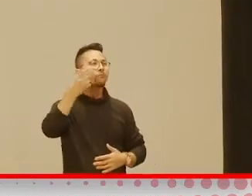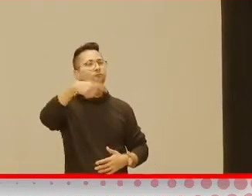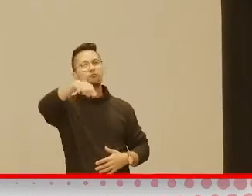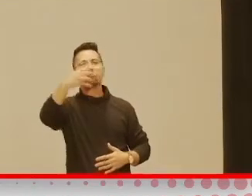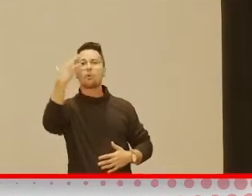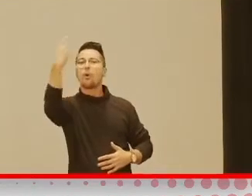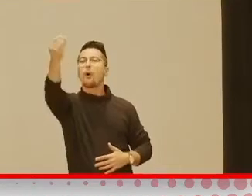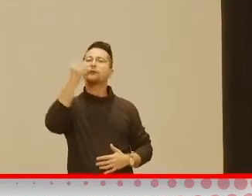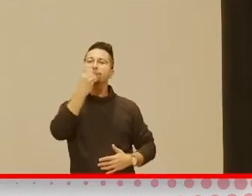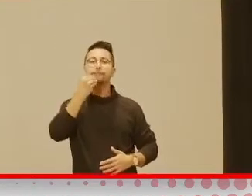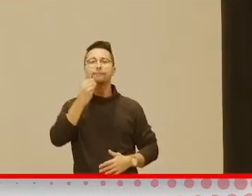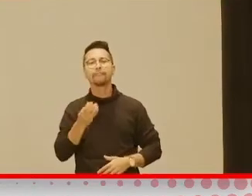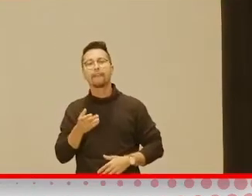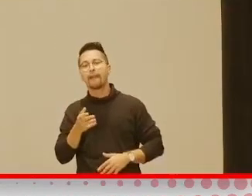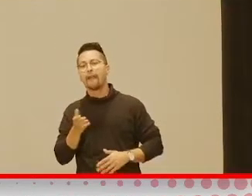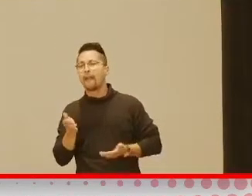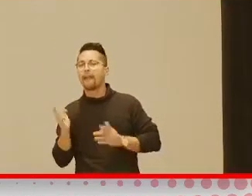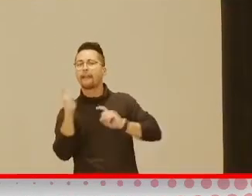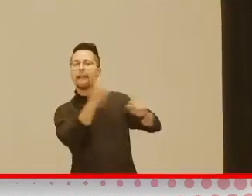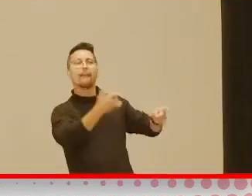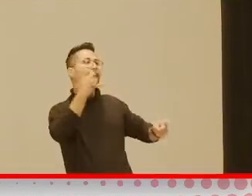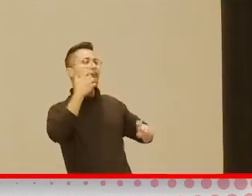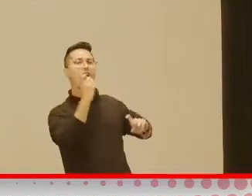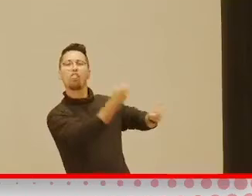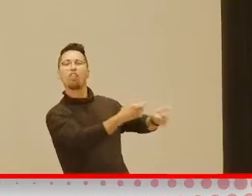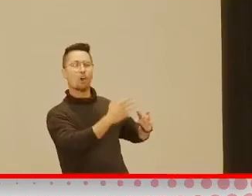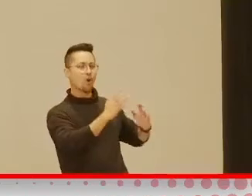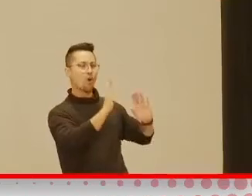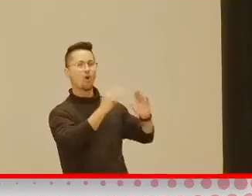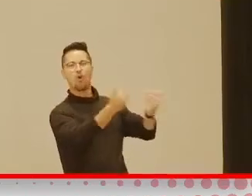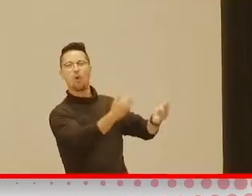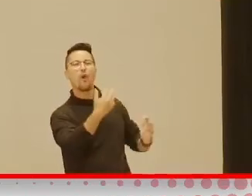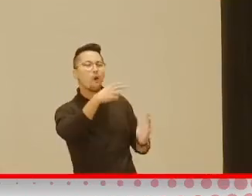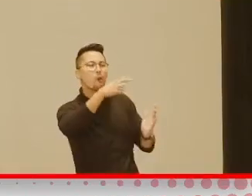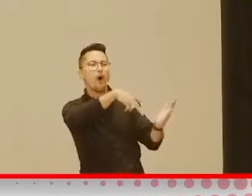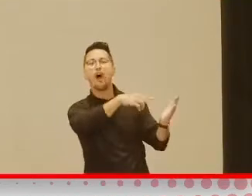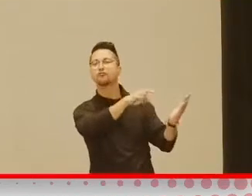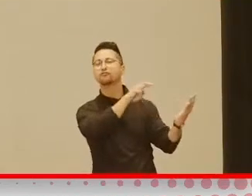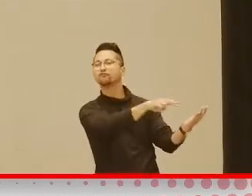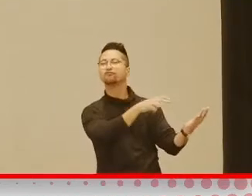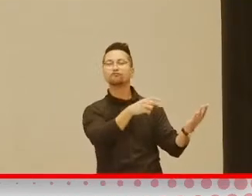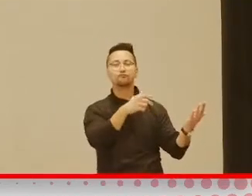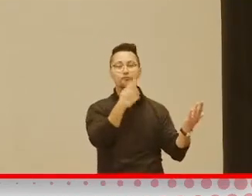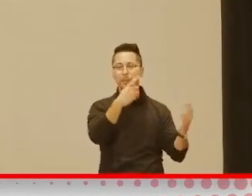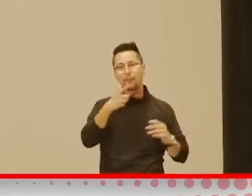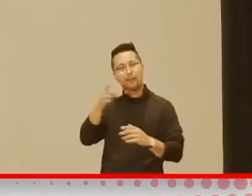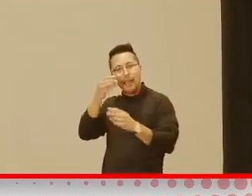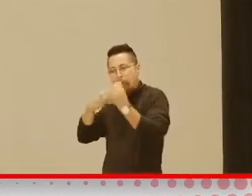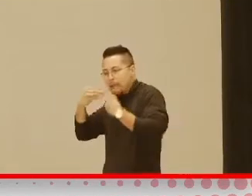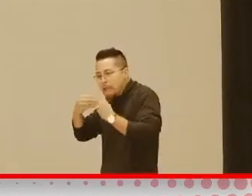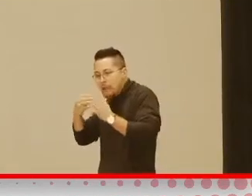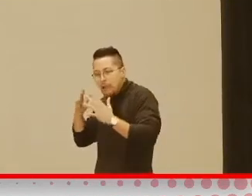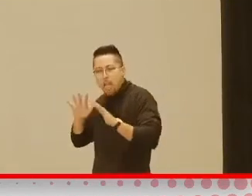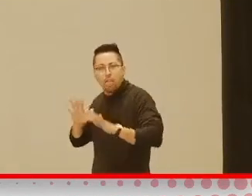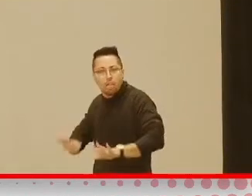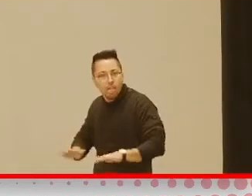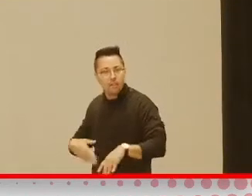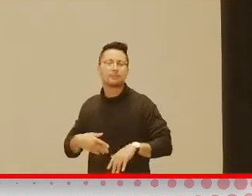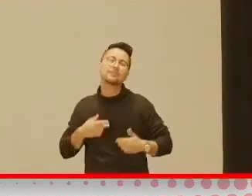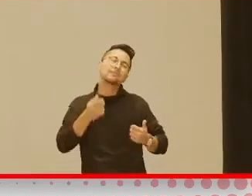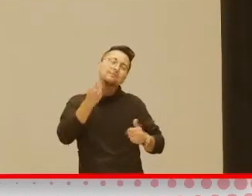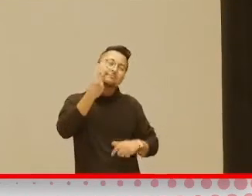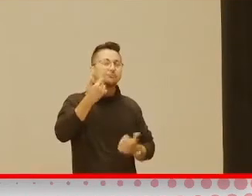give your child the phone and let them just watch something so you can have a peaceful meal. But, you know, try to engage in a